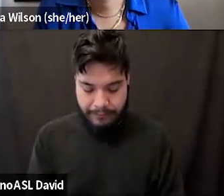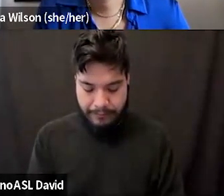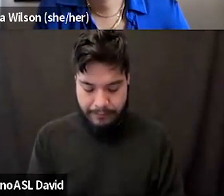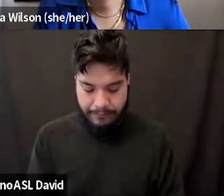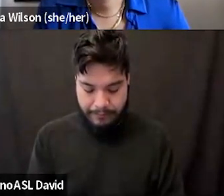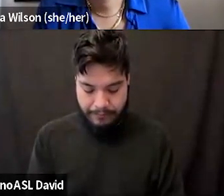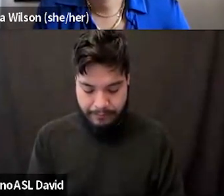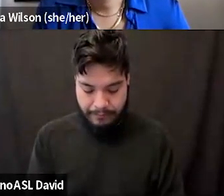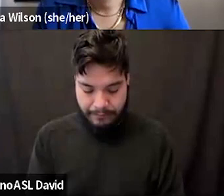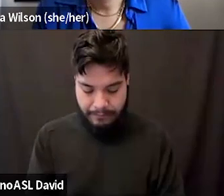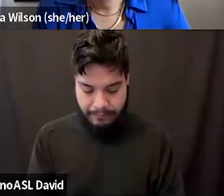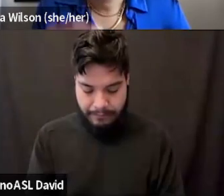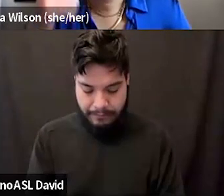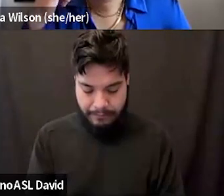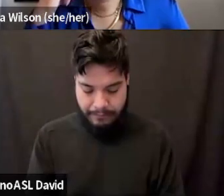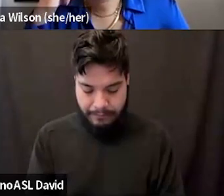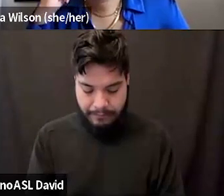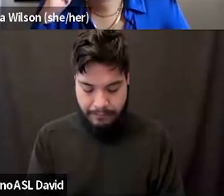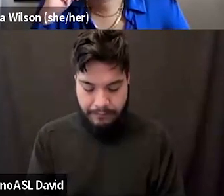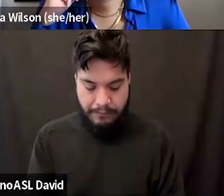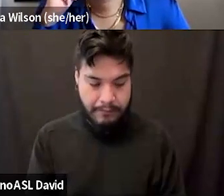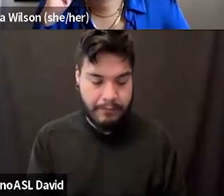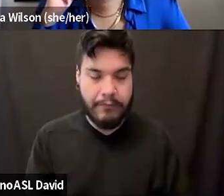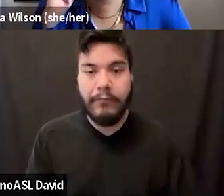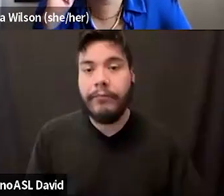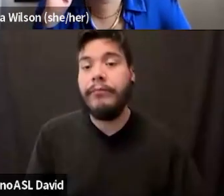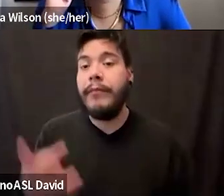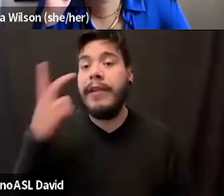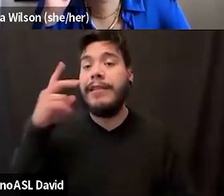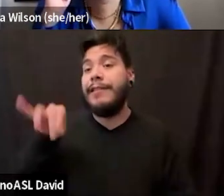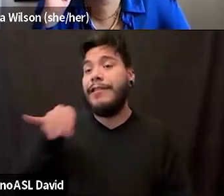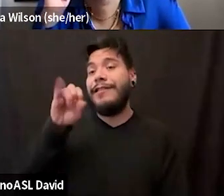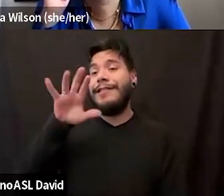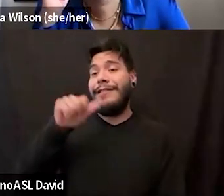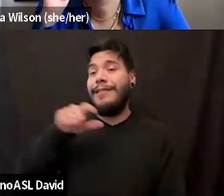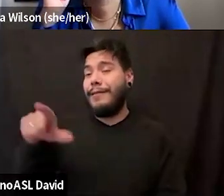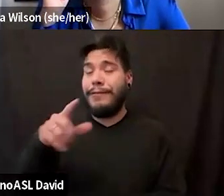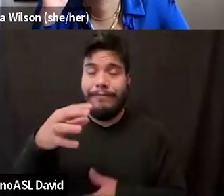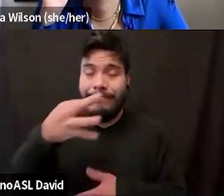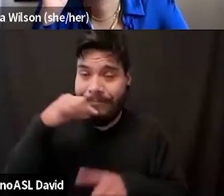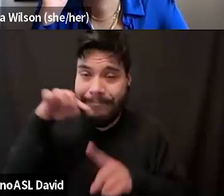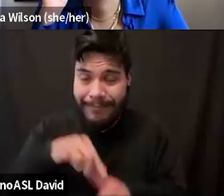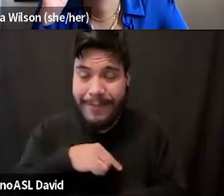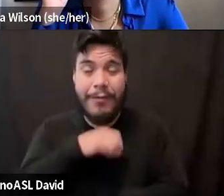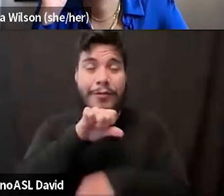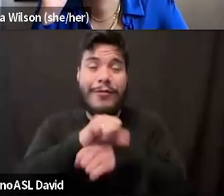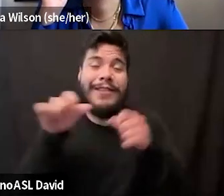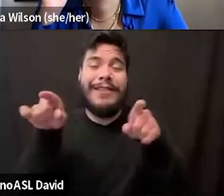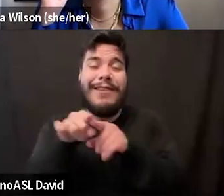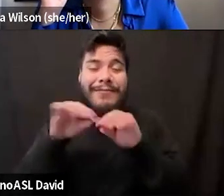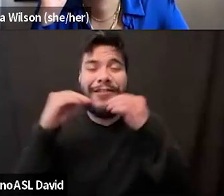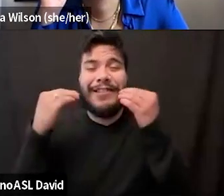Yeah. I would just add to that as someone who has seen Jessica do that masterfully when we worked with the same organization